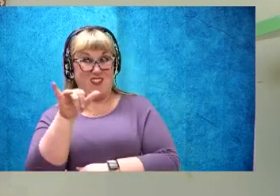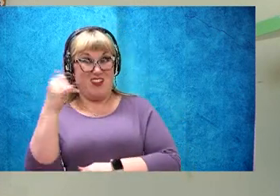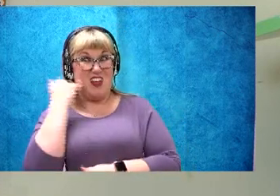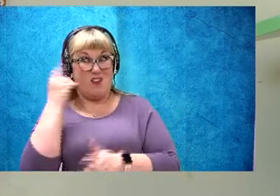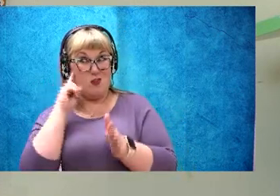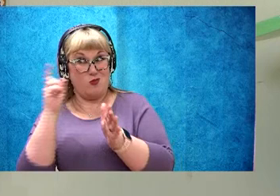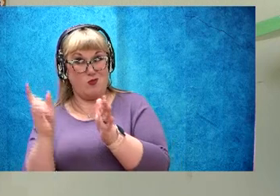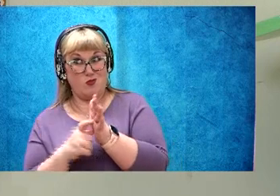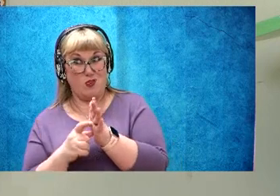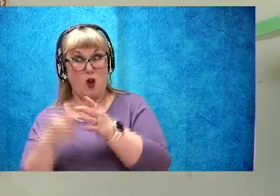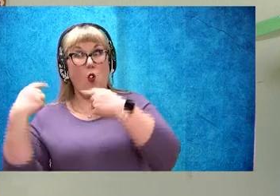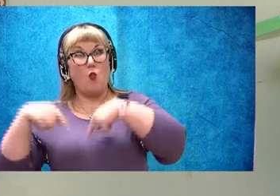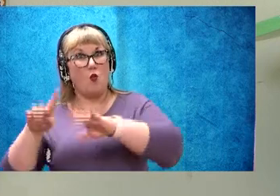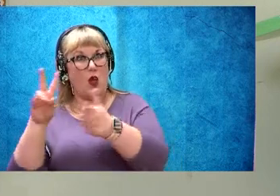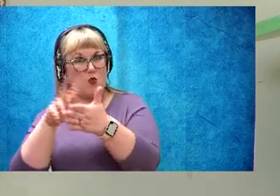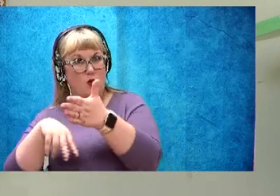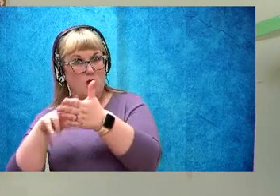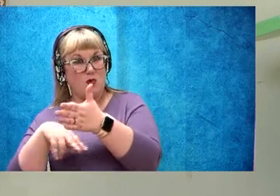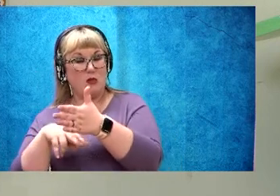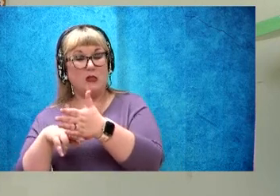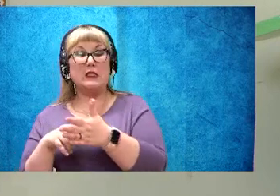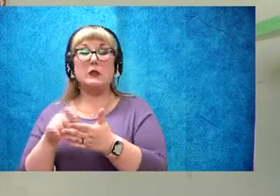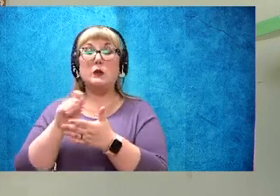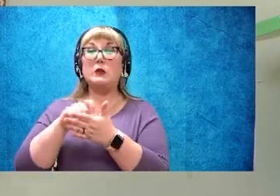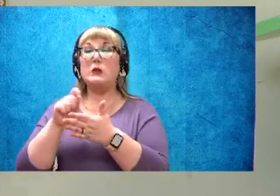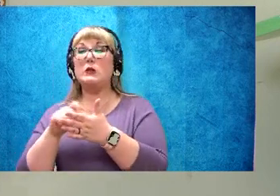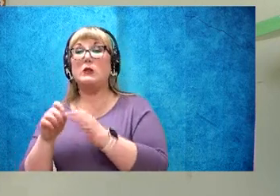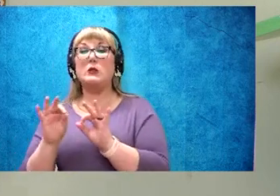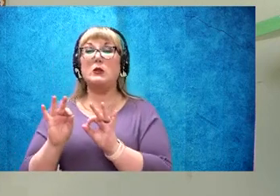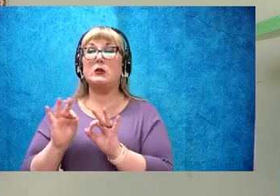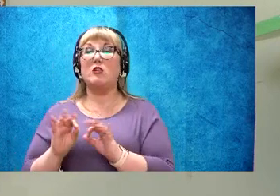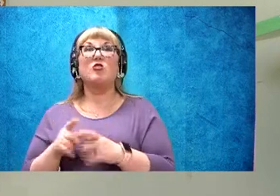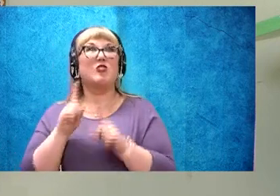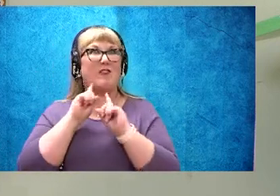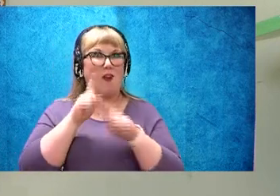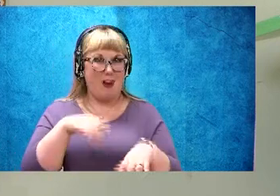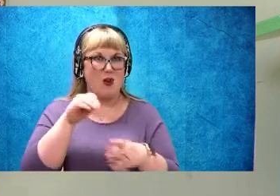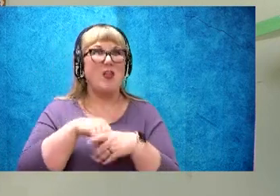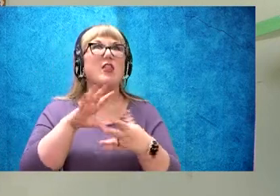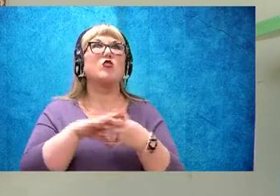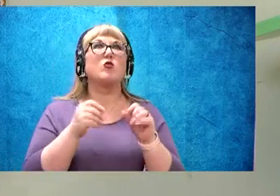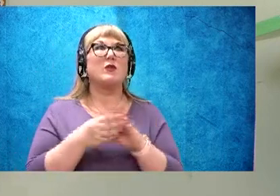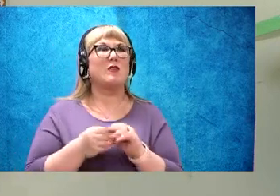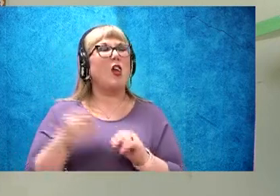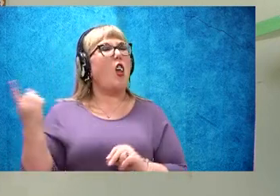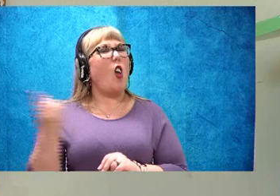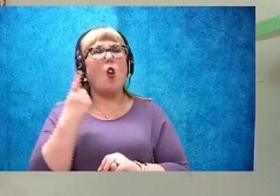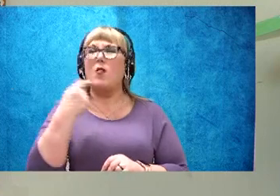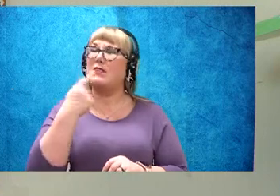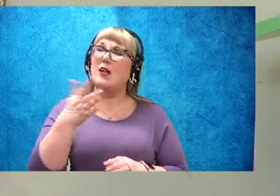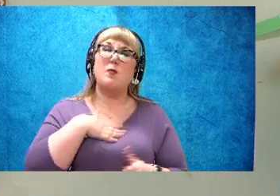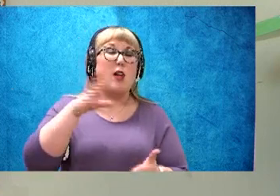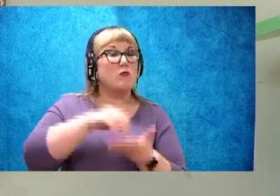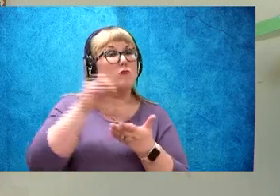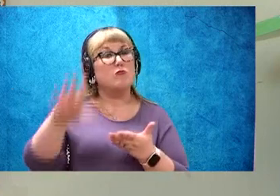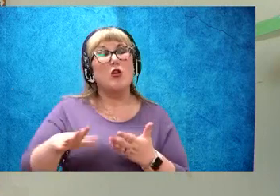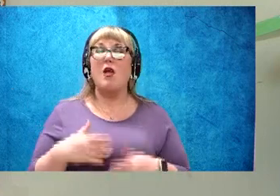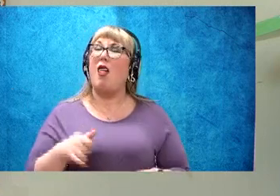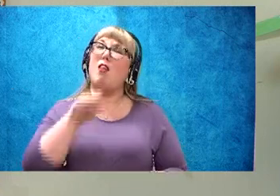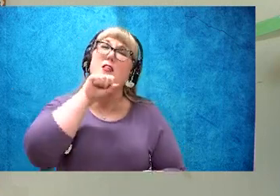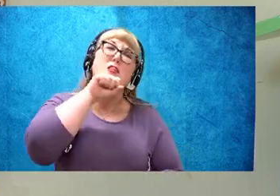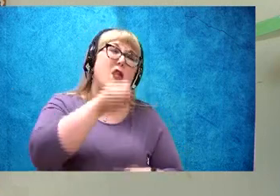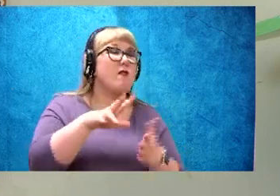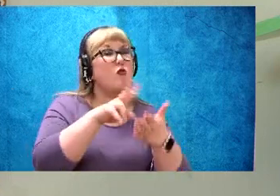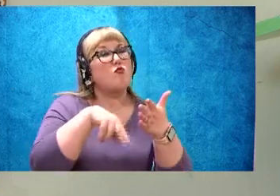notice while we were reading, we checked for our answers in the text. I always tell my students, reading is my favorite subject.